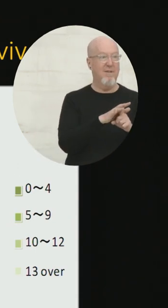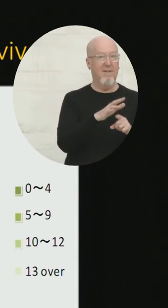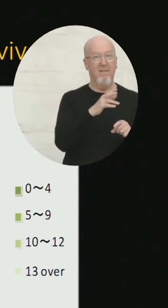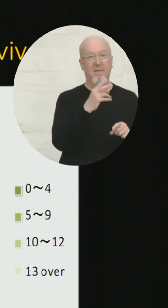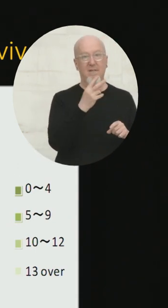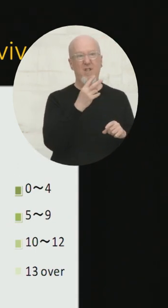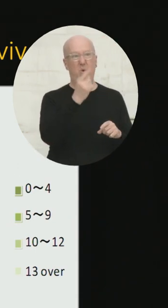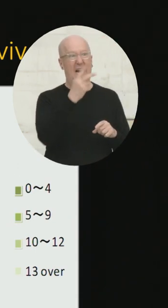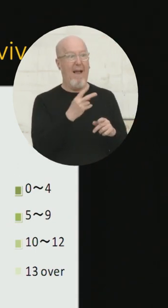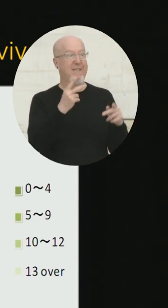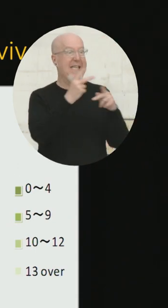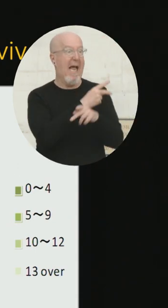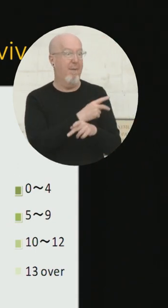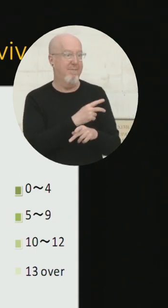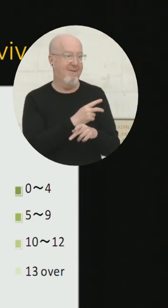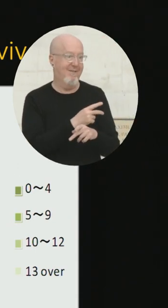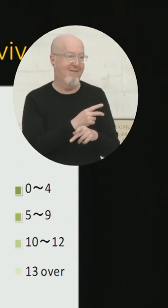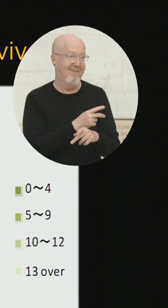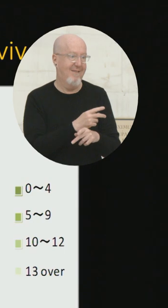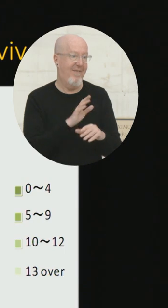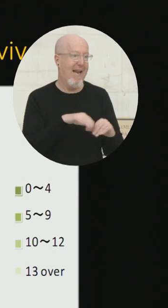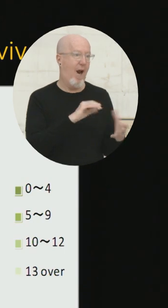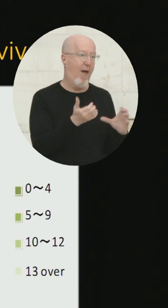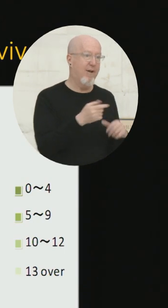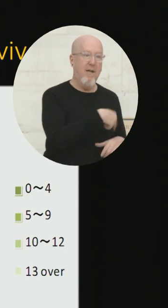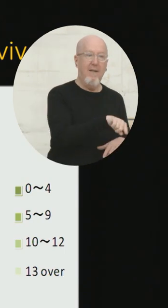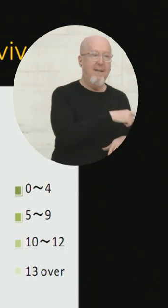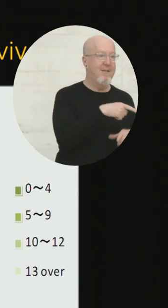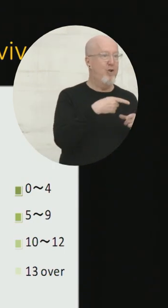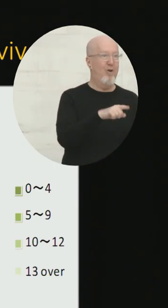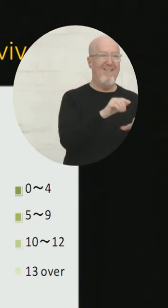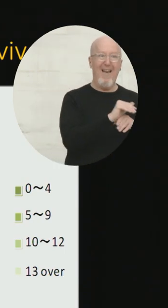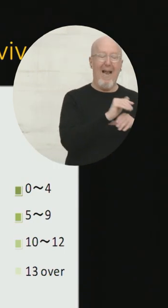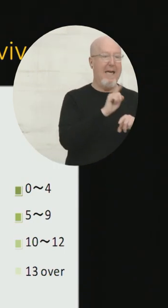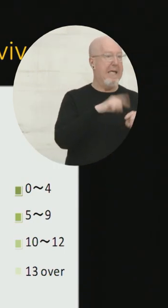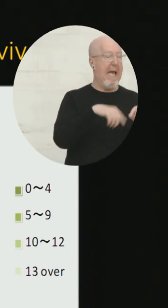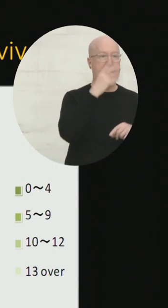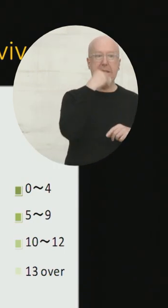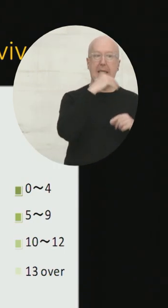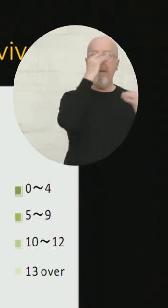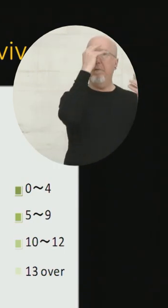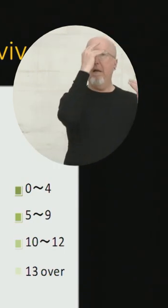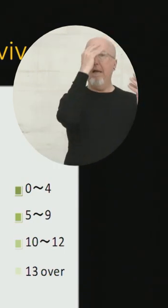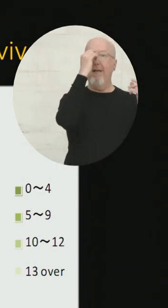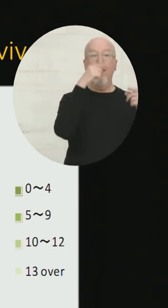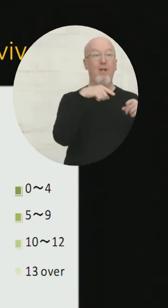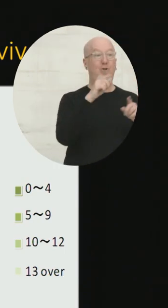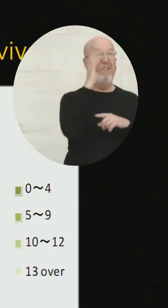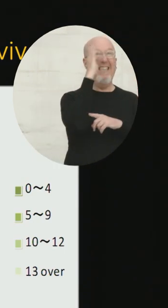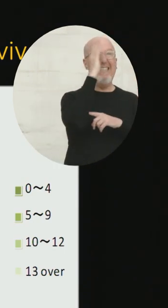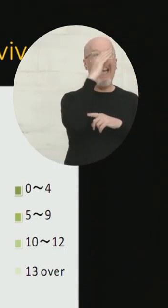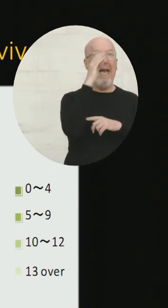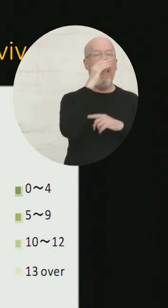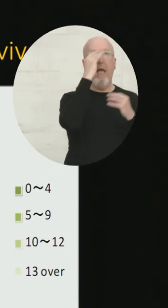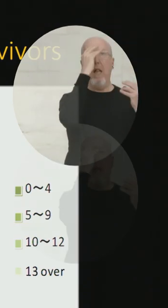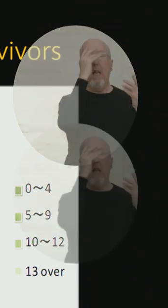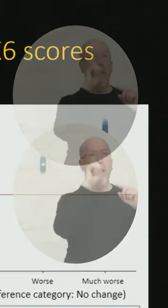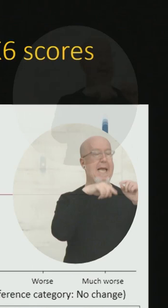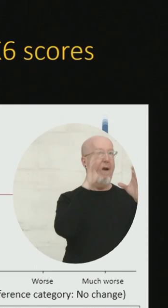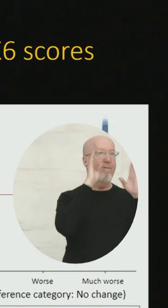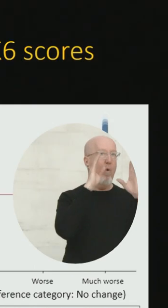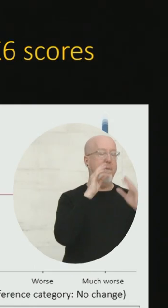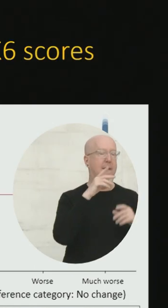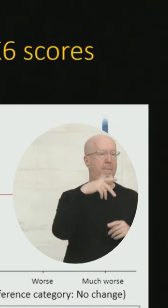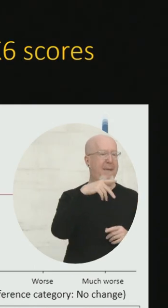right now. That means they can't sleep at night. They have problems focusing during the day. They have the symptoms that we would call PTSD. But what's